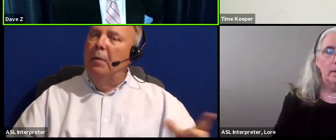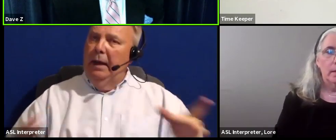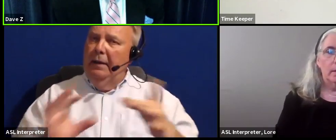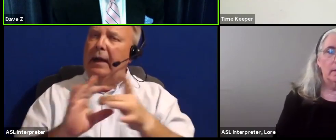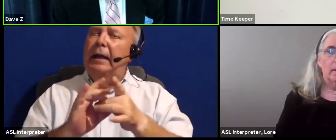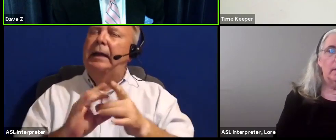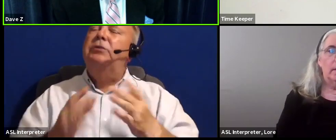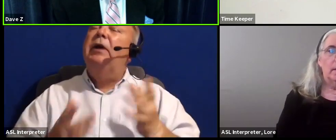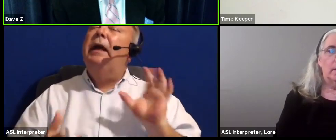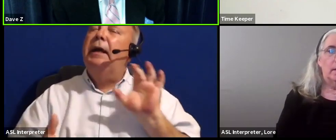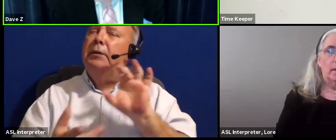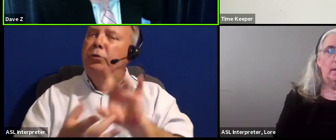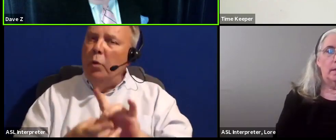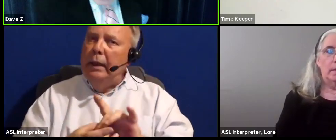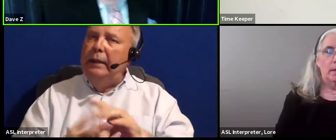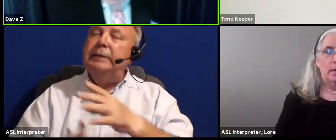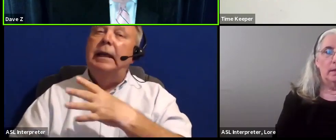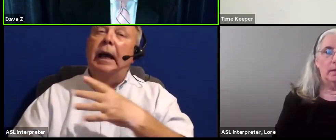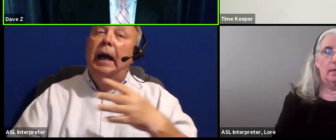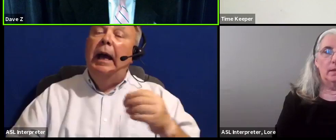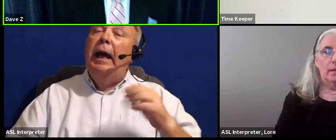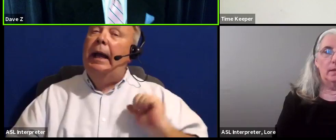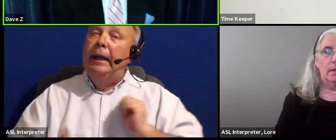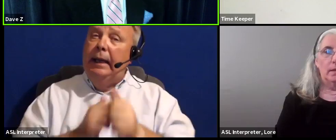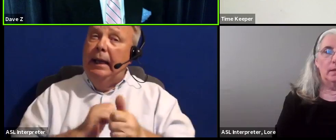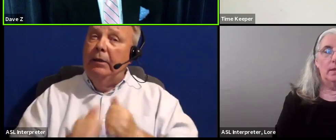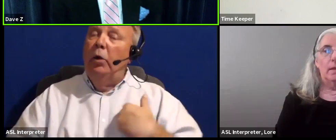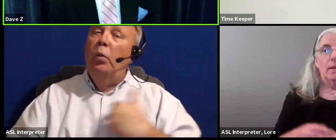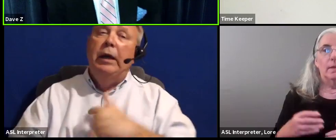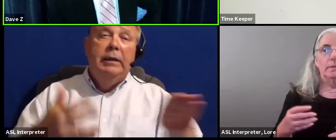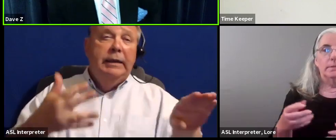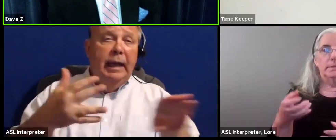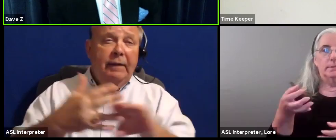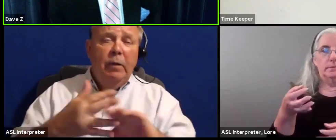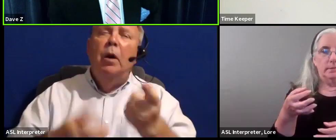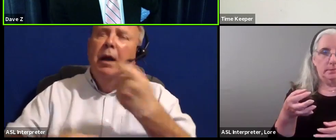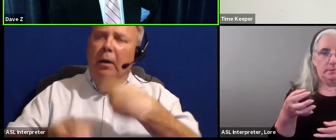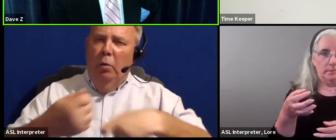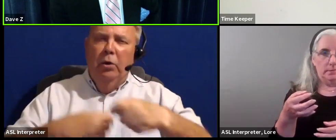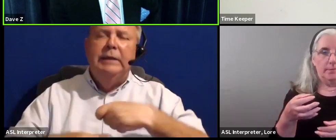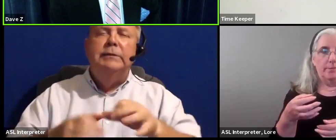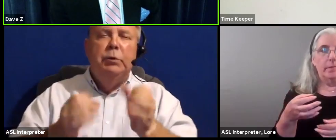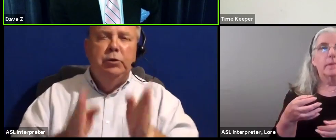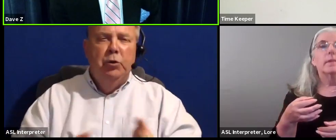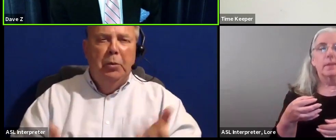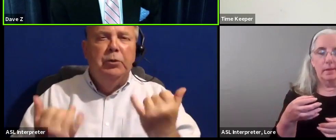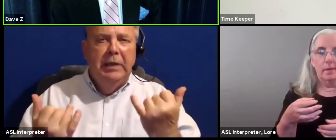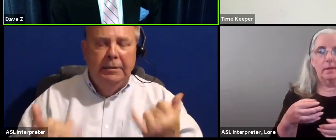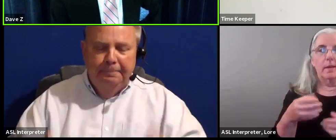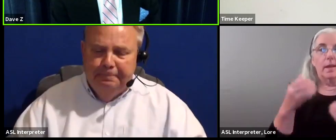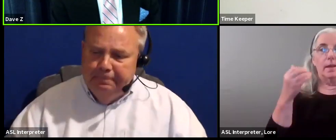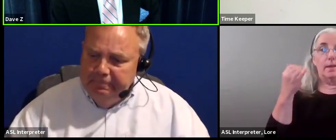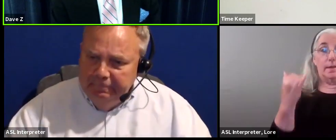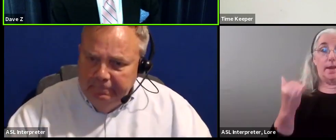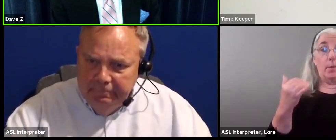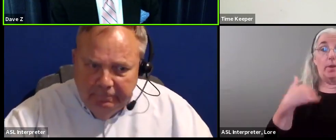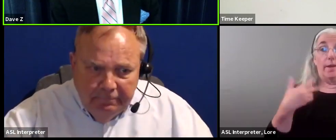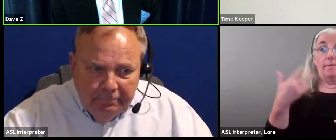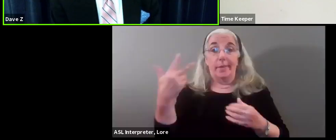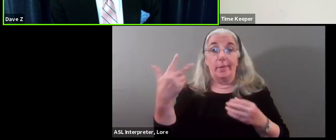and join us. And candidates, we are the halfway point of our forum here tonight. We'll have three more questions.